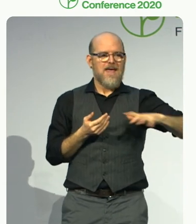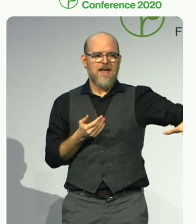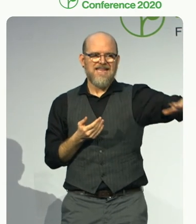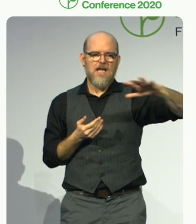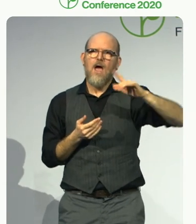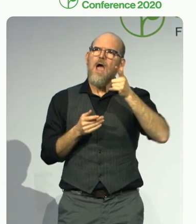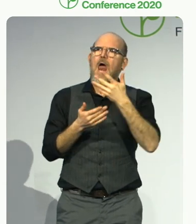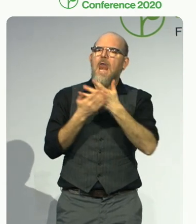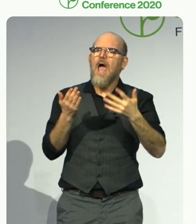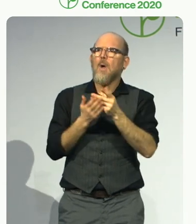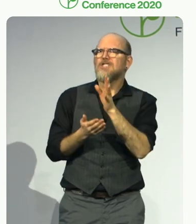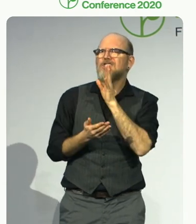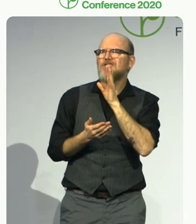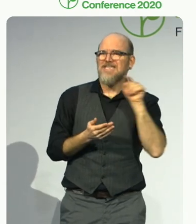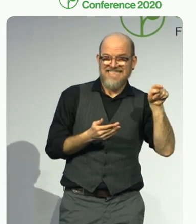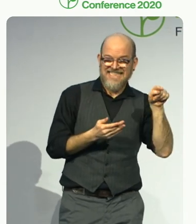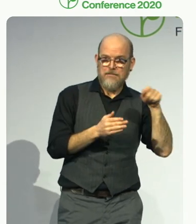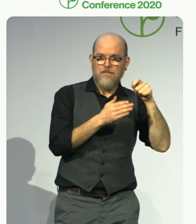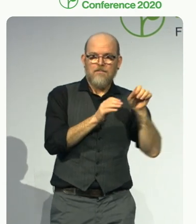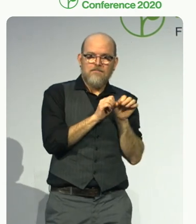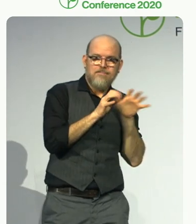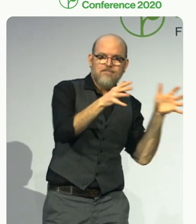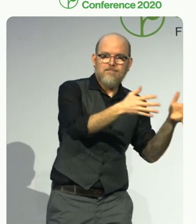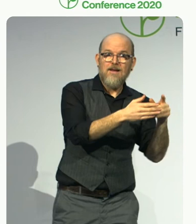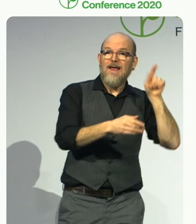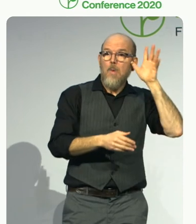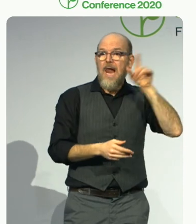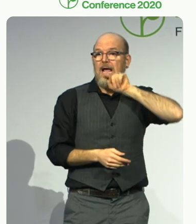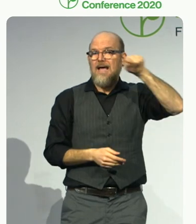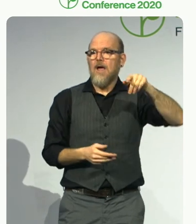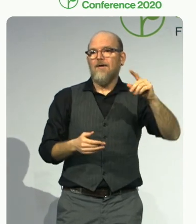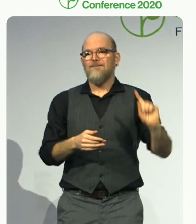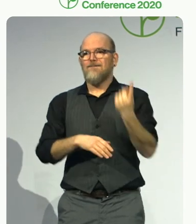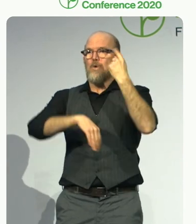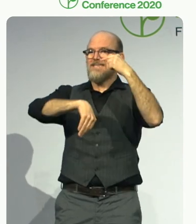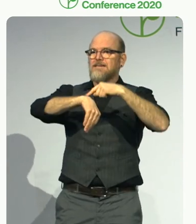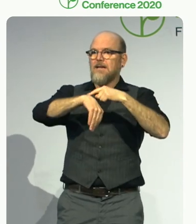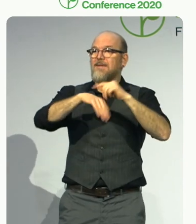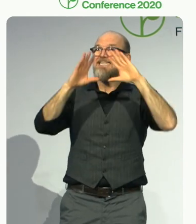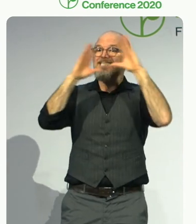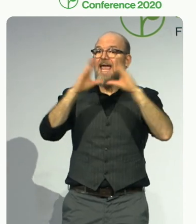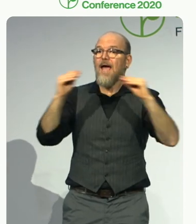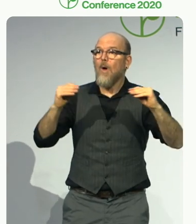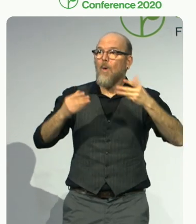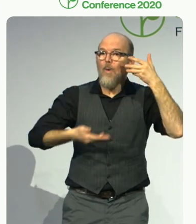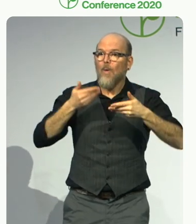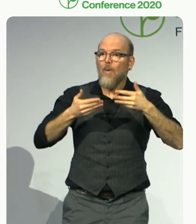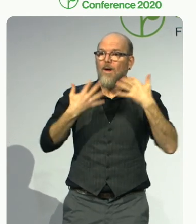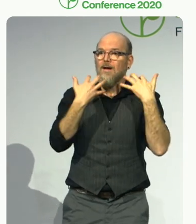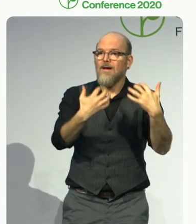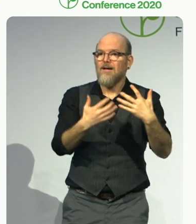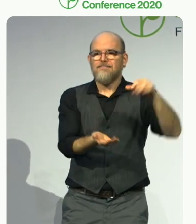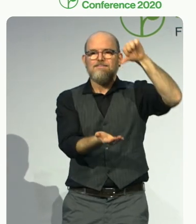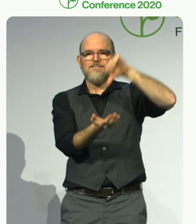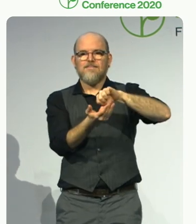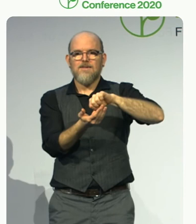this year in Santiago de Chile in June. When founders and foundations